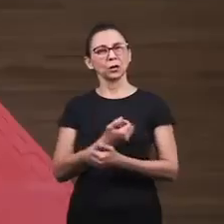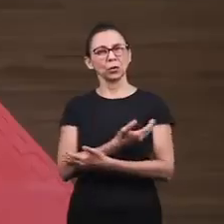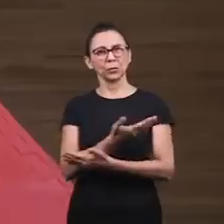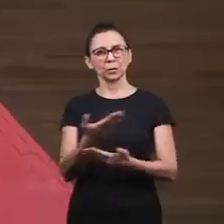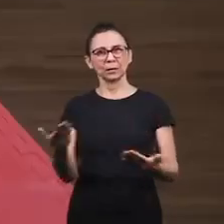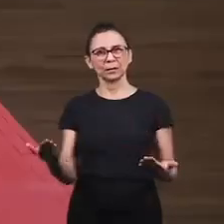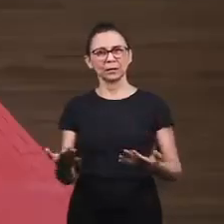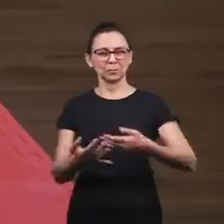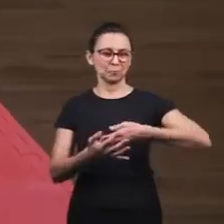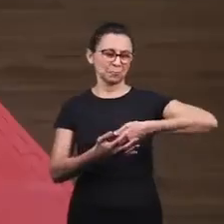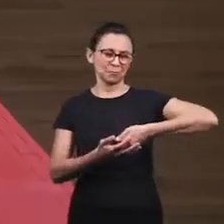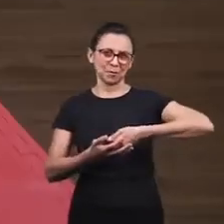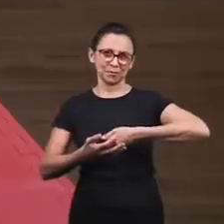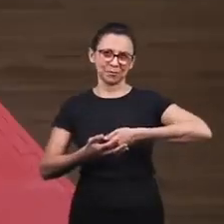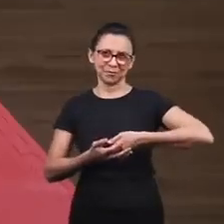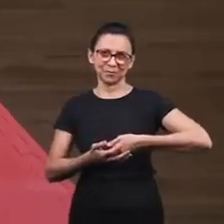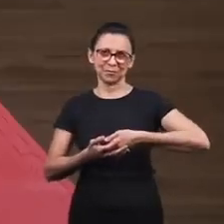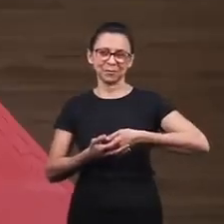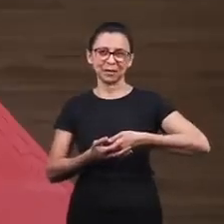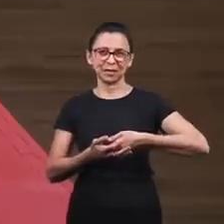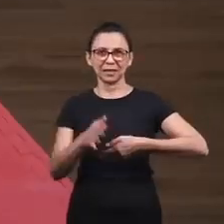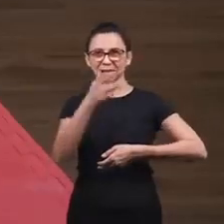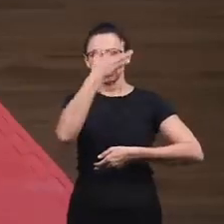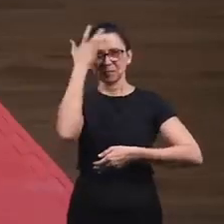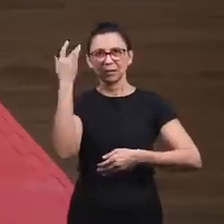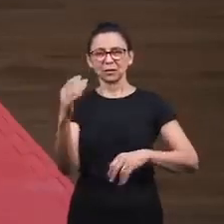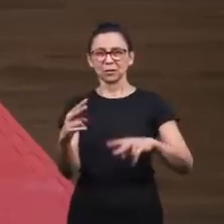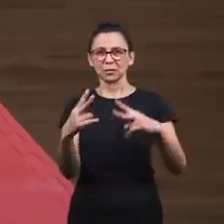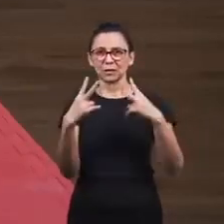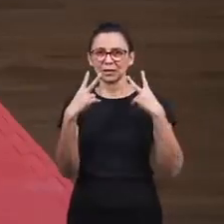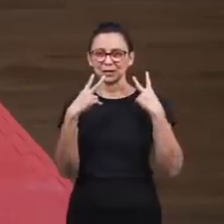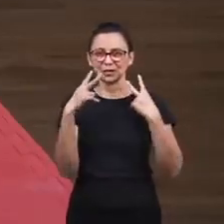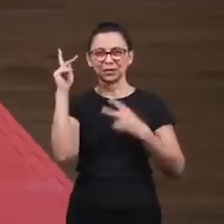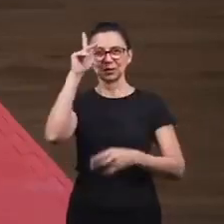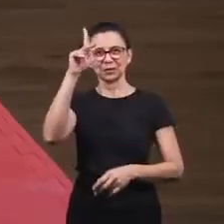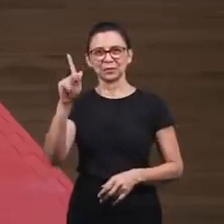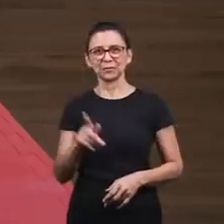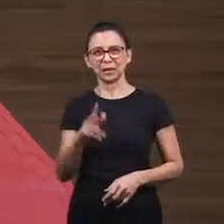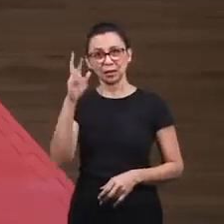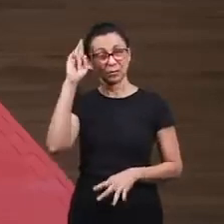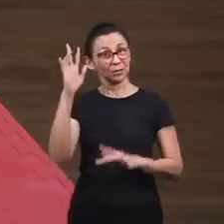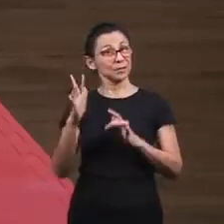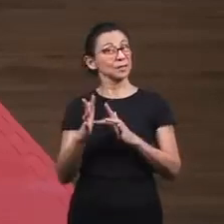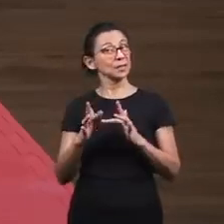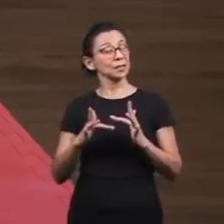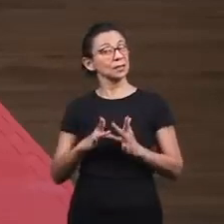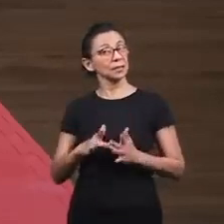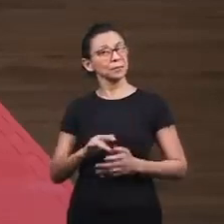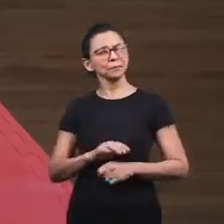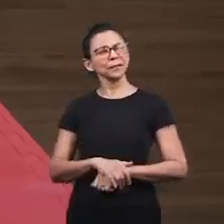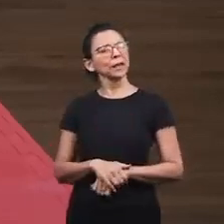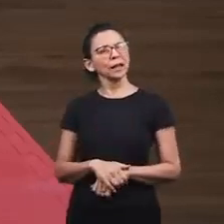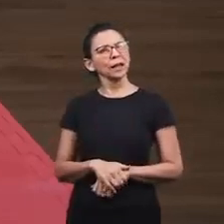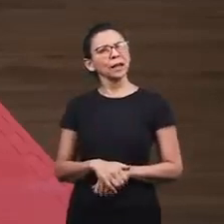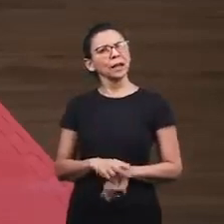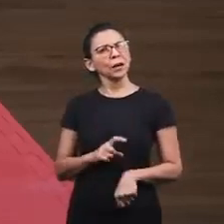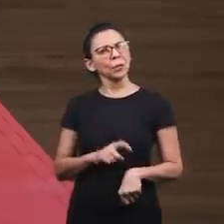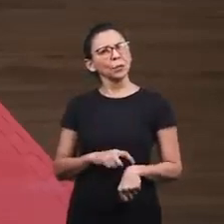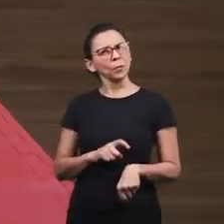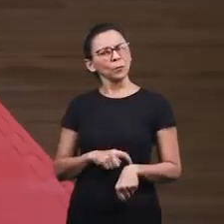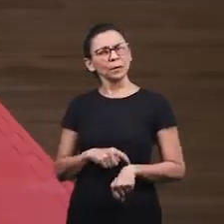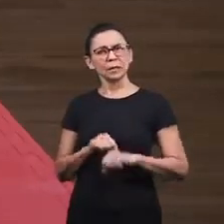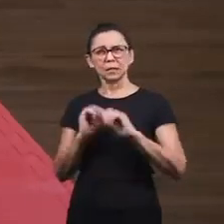We greet the babies, and all of those that are watching us with the peace of the Lord Jesus. When we pray,